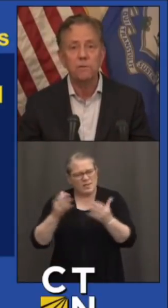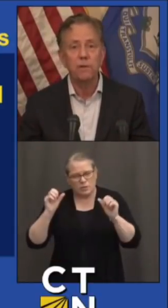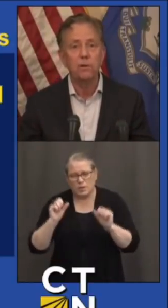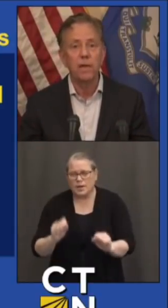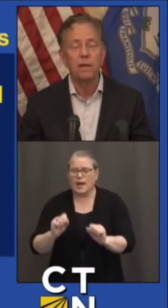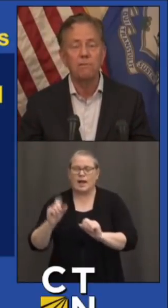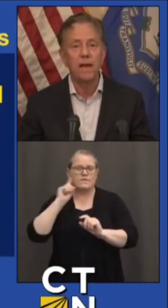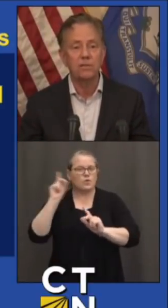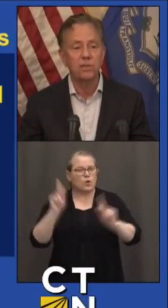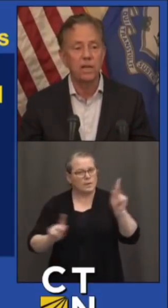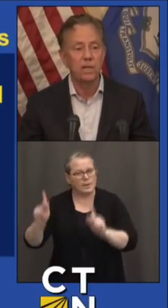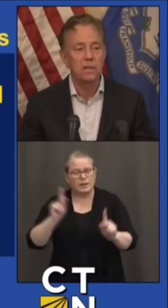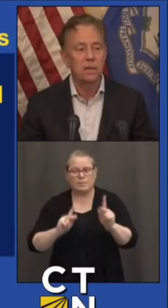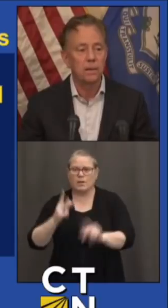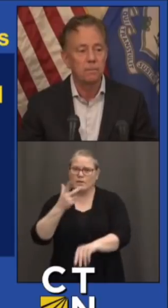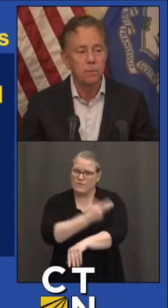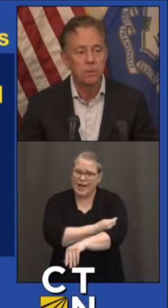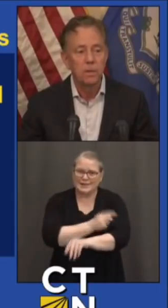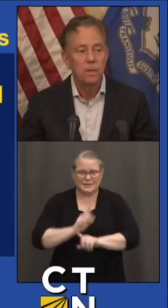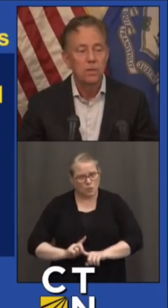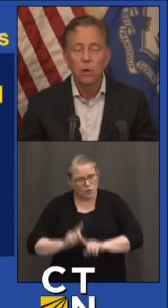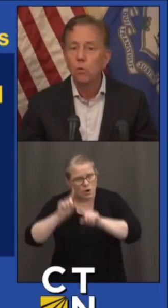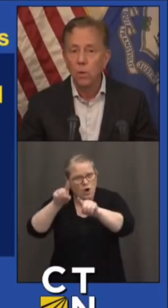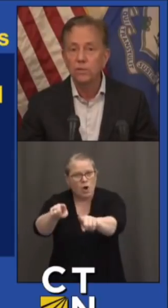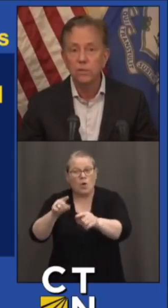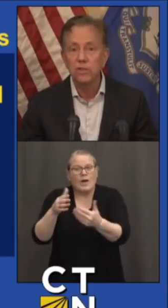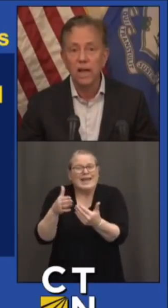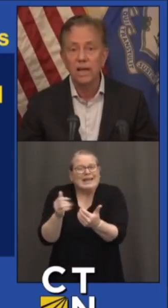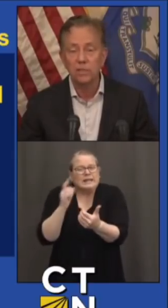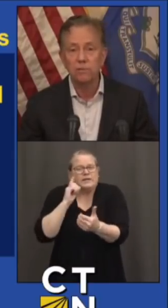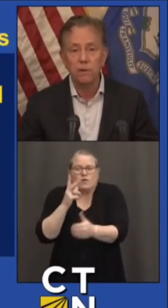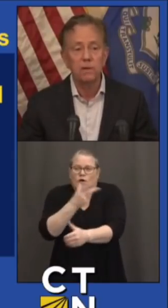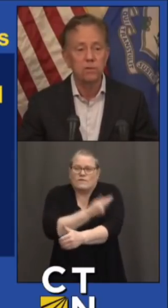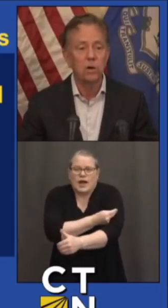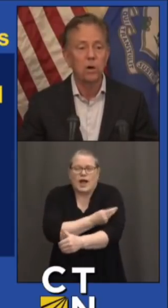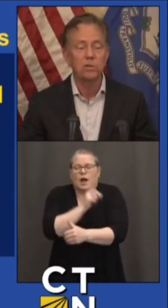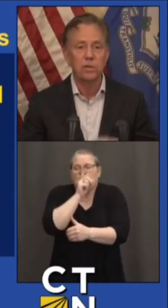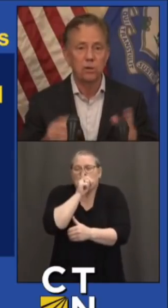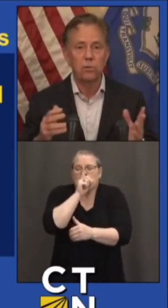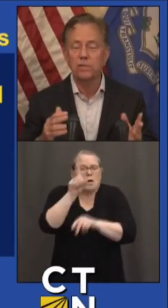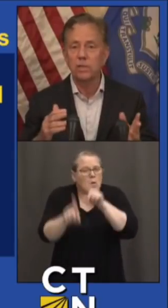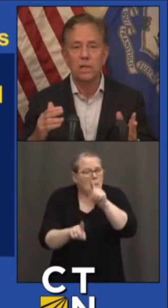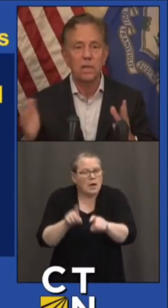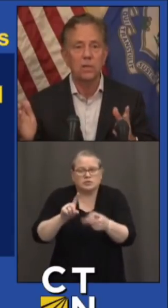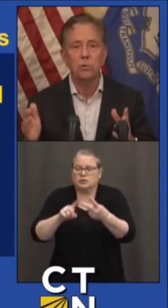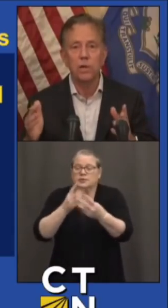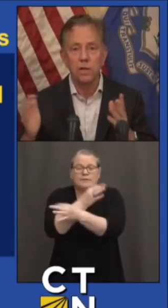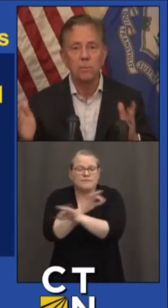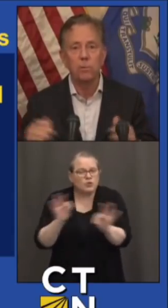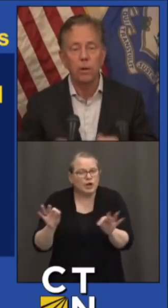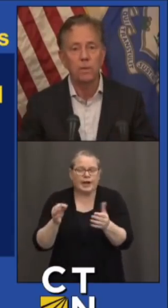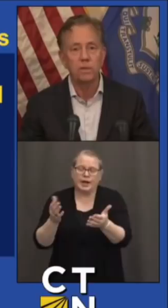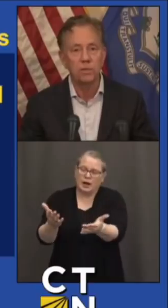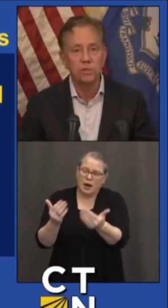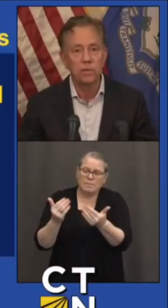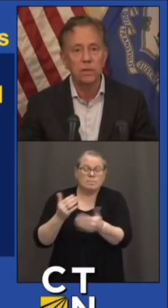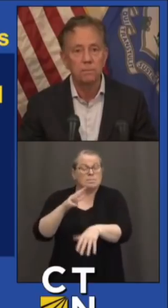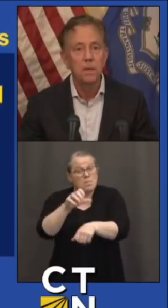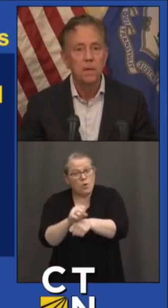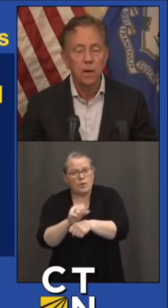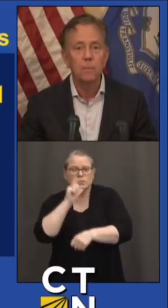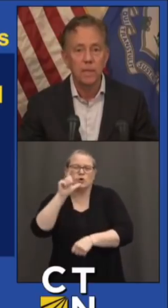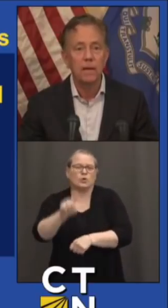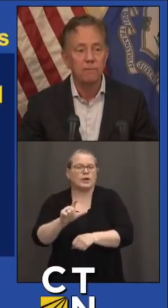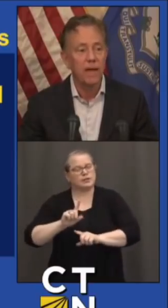easier for you to get vaccinated, no questions asked, free of charge. And increasingly, you don't need an appointment, just